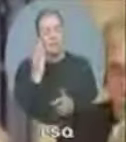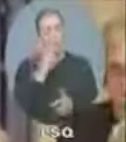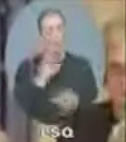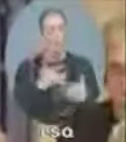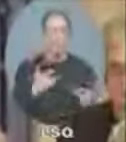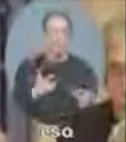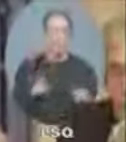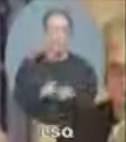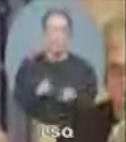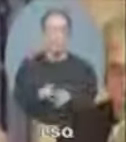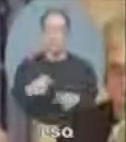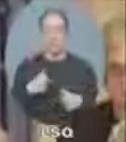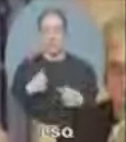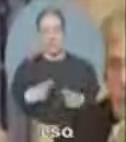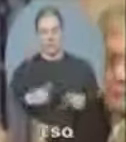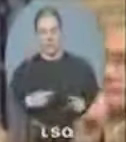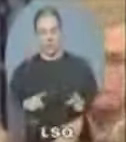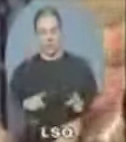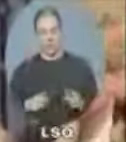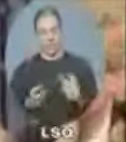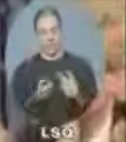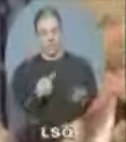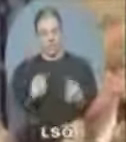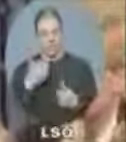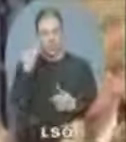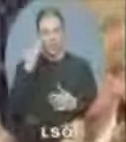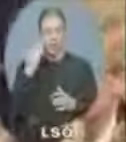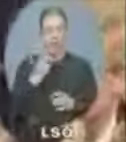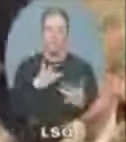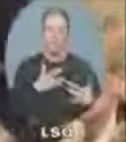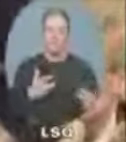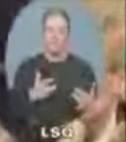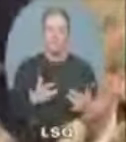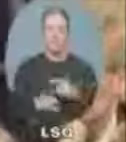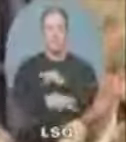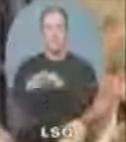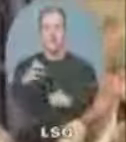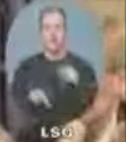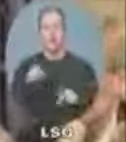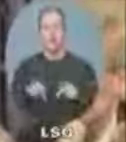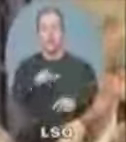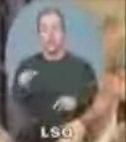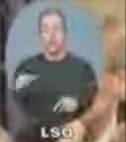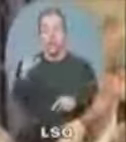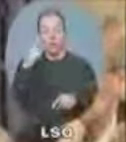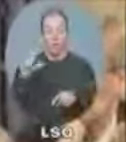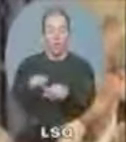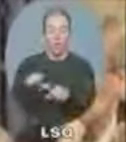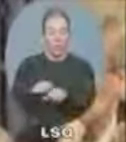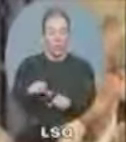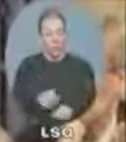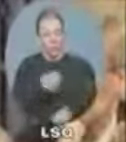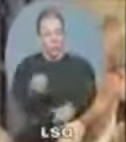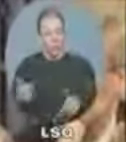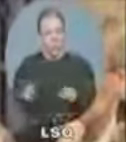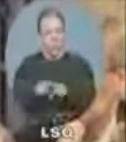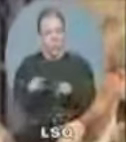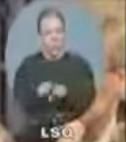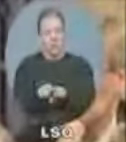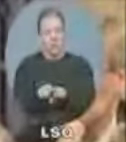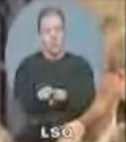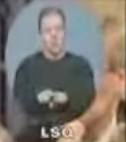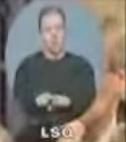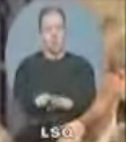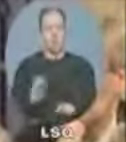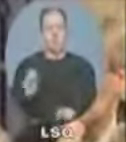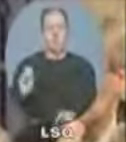And it's not just at the pump that people are being ripped off. It's to pay for their flights, to go on family trips, to pay